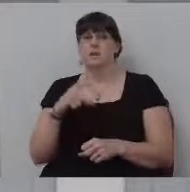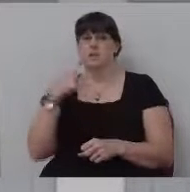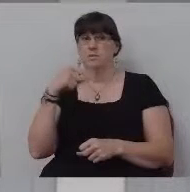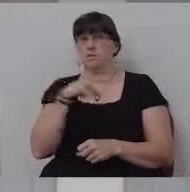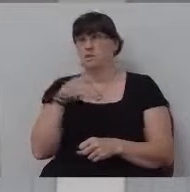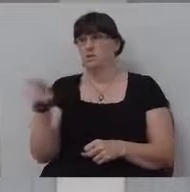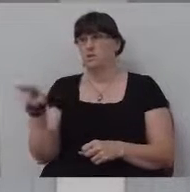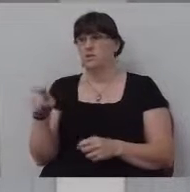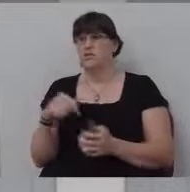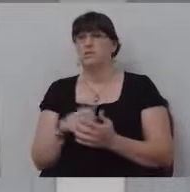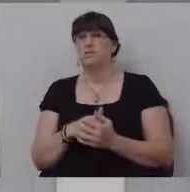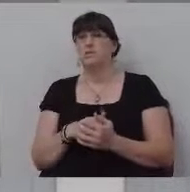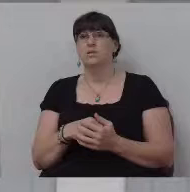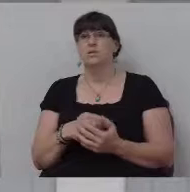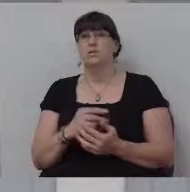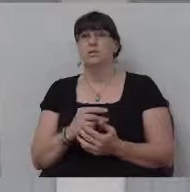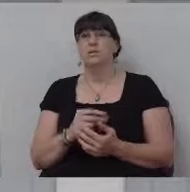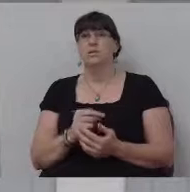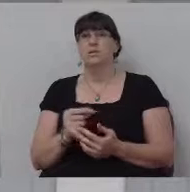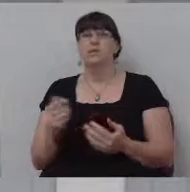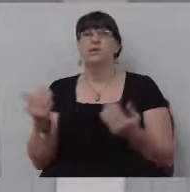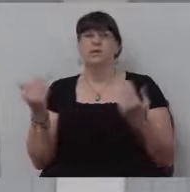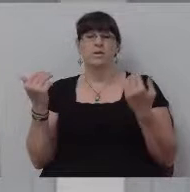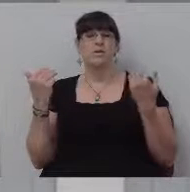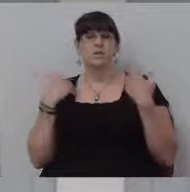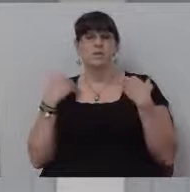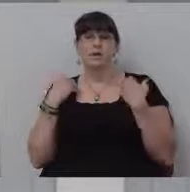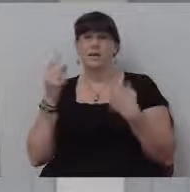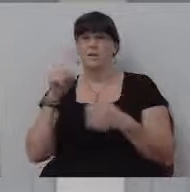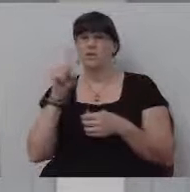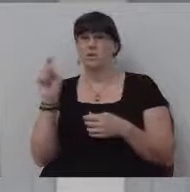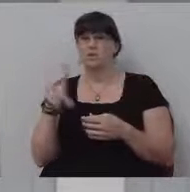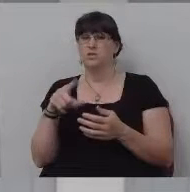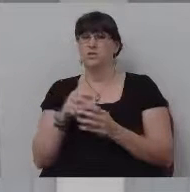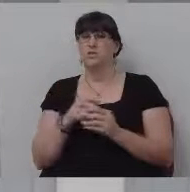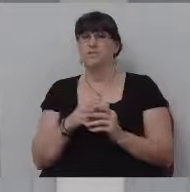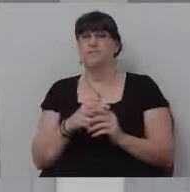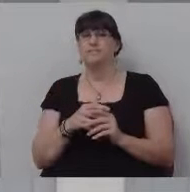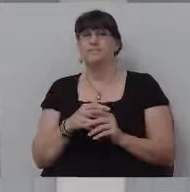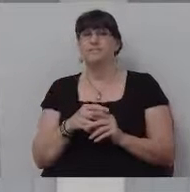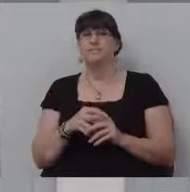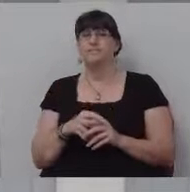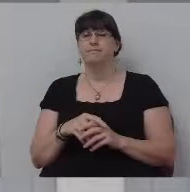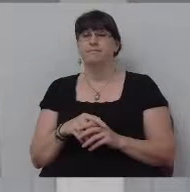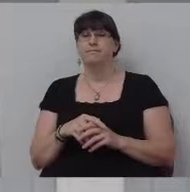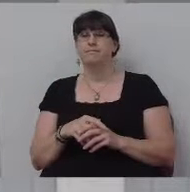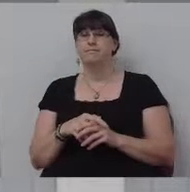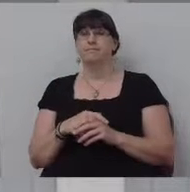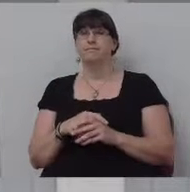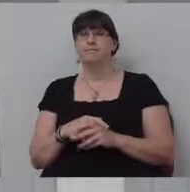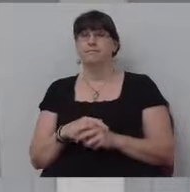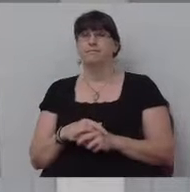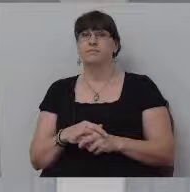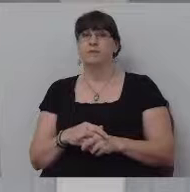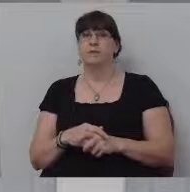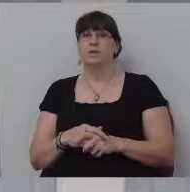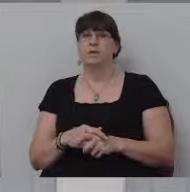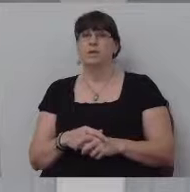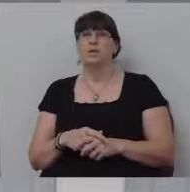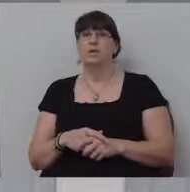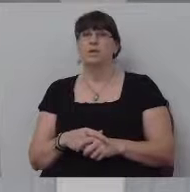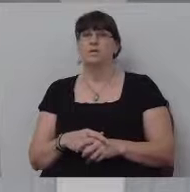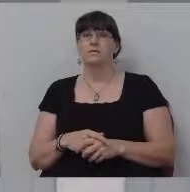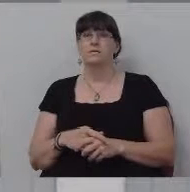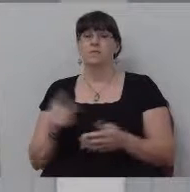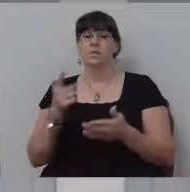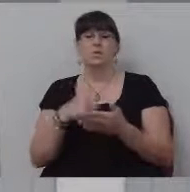you're going to have questions. You're going to question, you're going to, you're going to